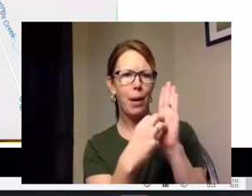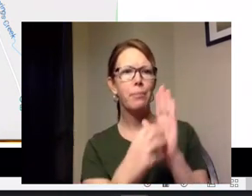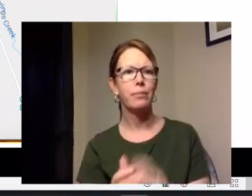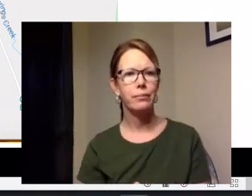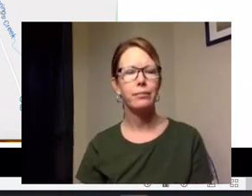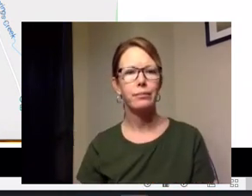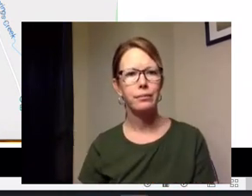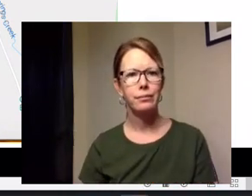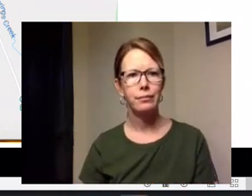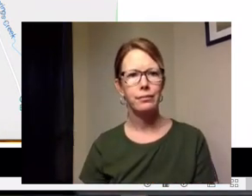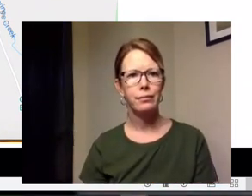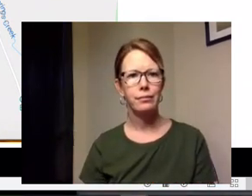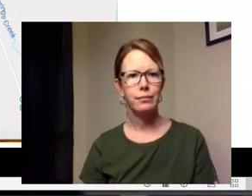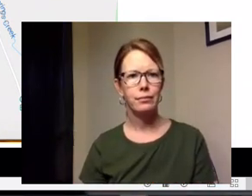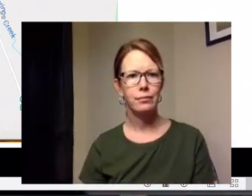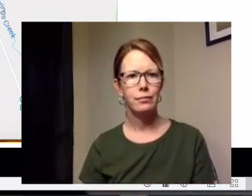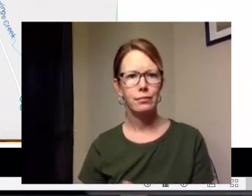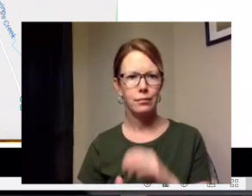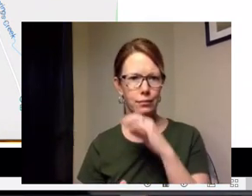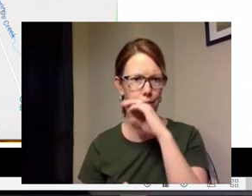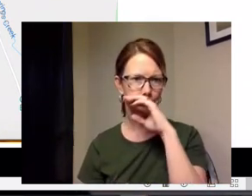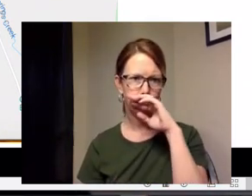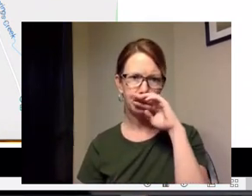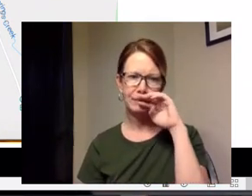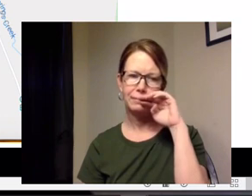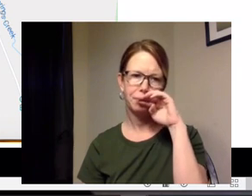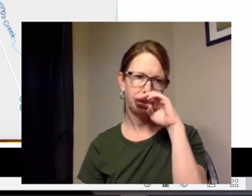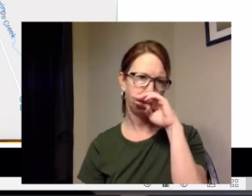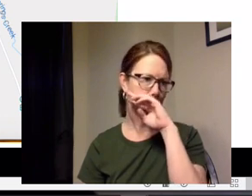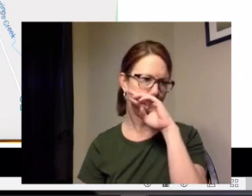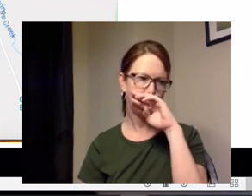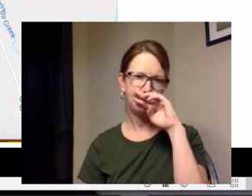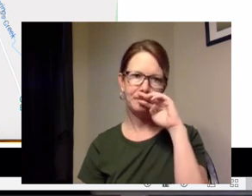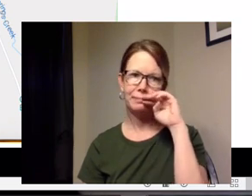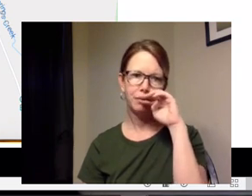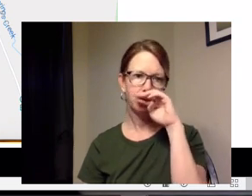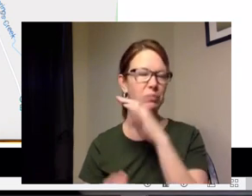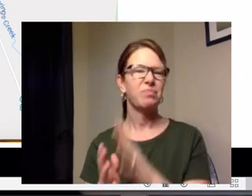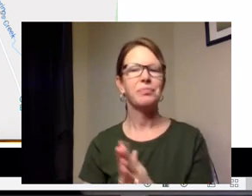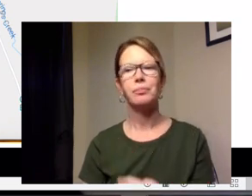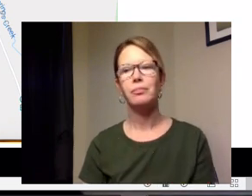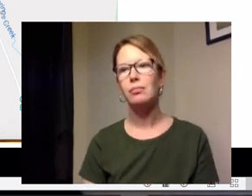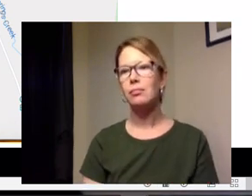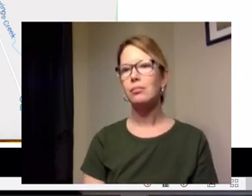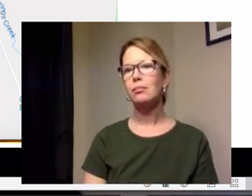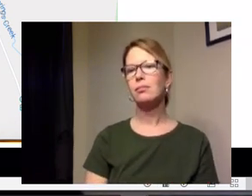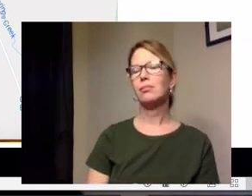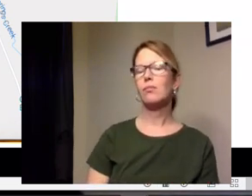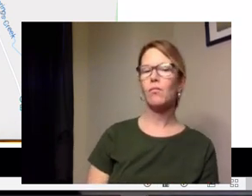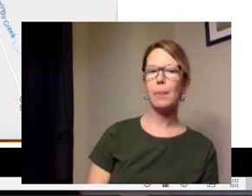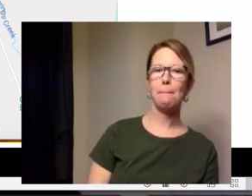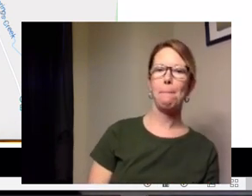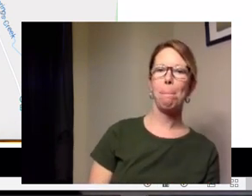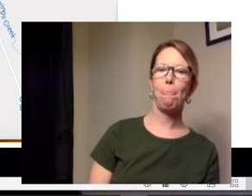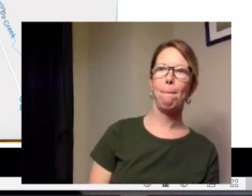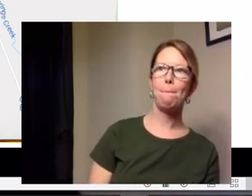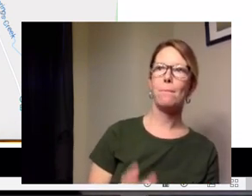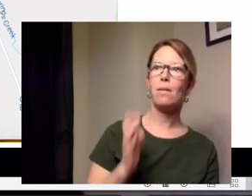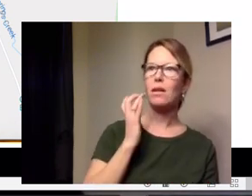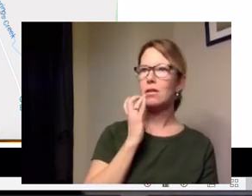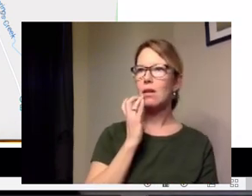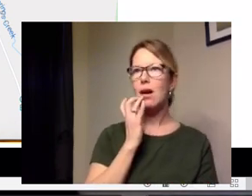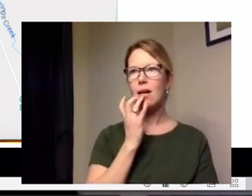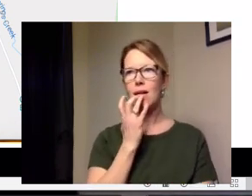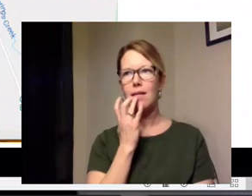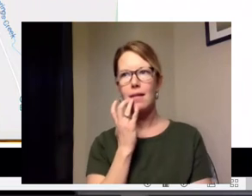over to to the slide with the text so folks can get that that uh web address that you mentioned and that to